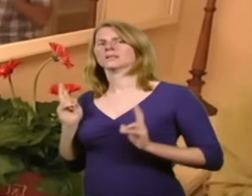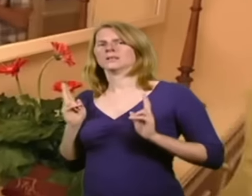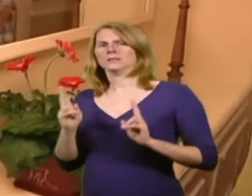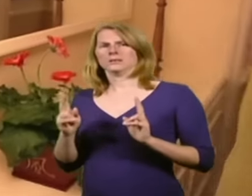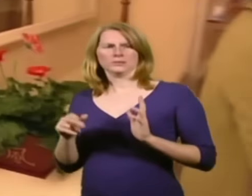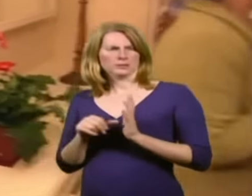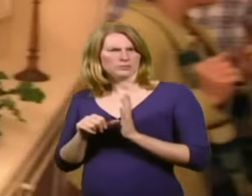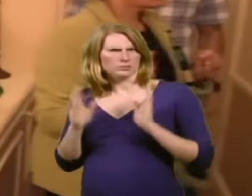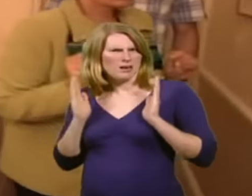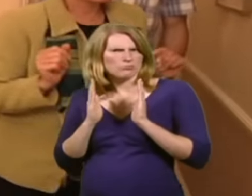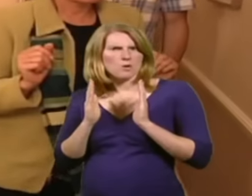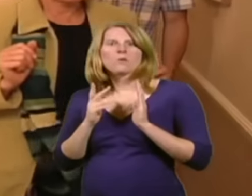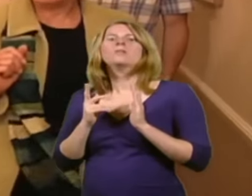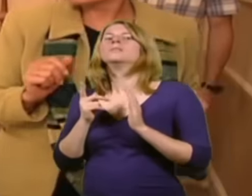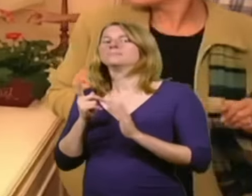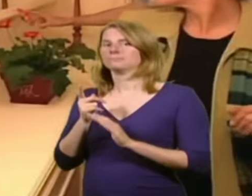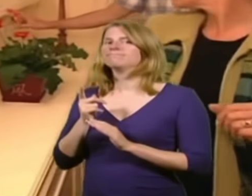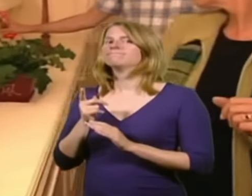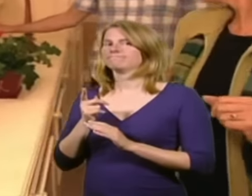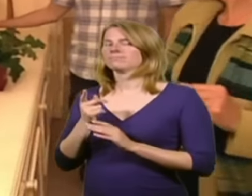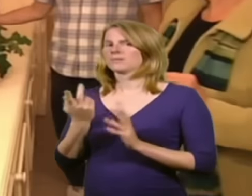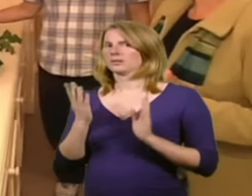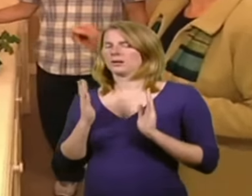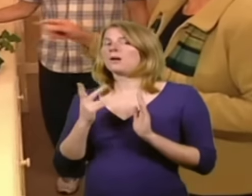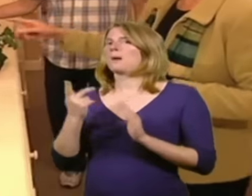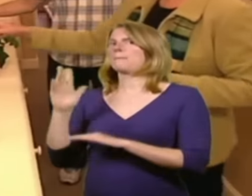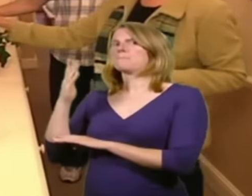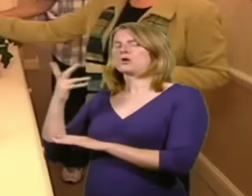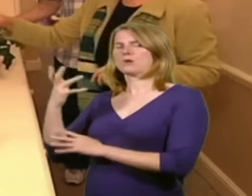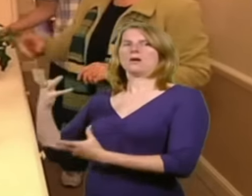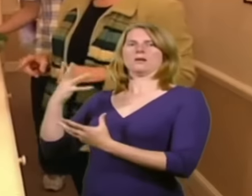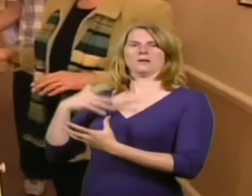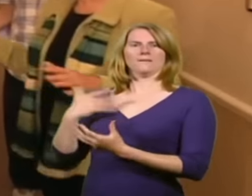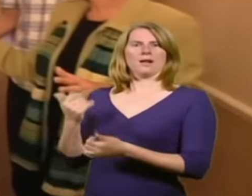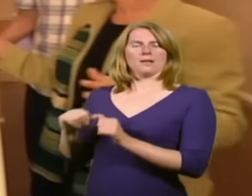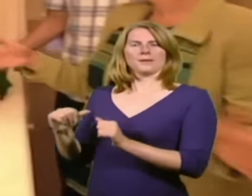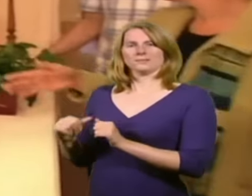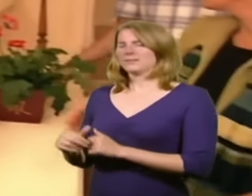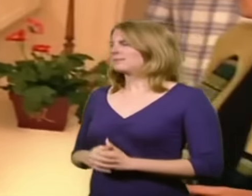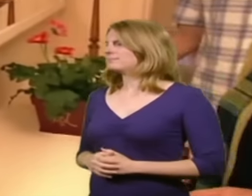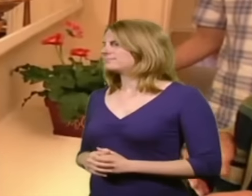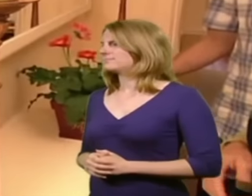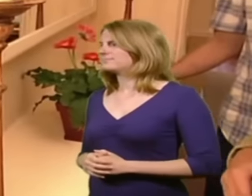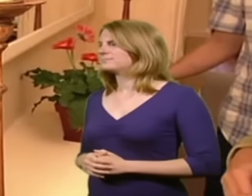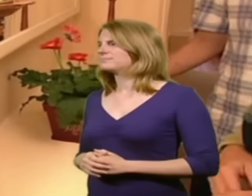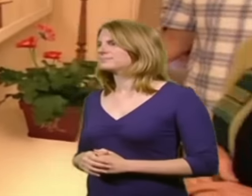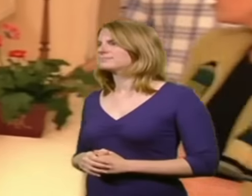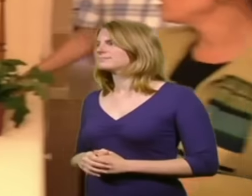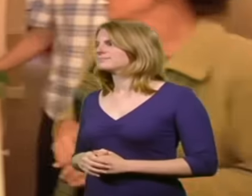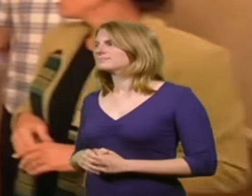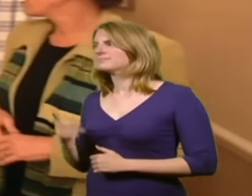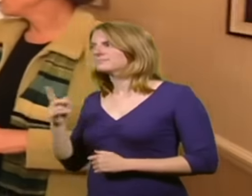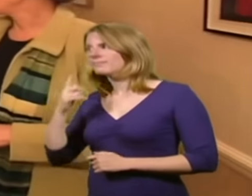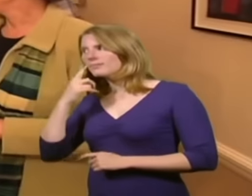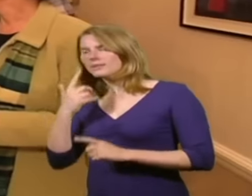house was quite long and narrow, isn't it? But this mirror. You know where we found this? You're not going to believe this. This was out in the garden, hidden behind some